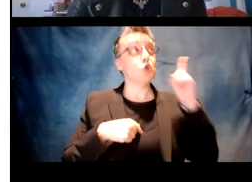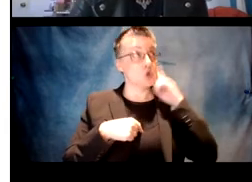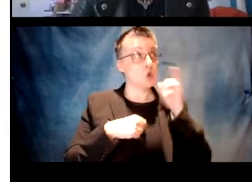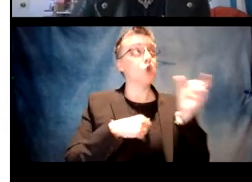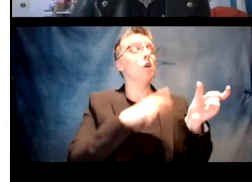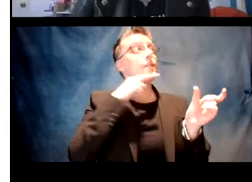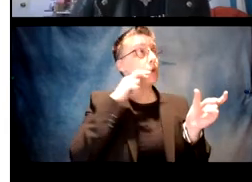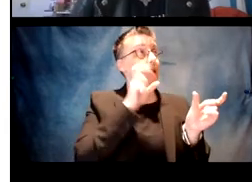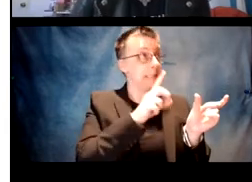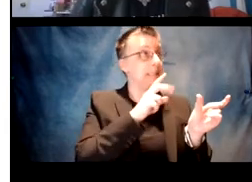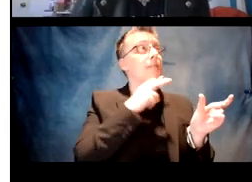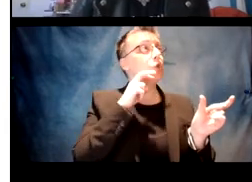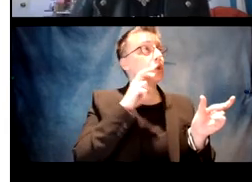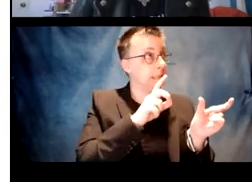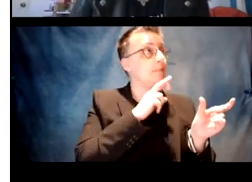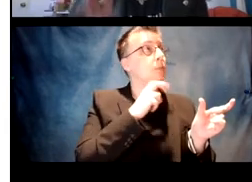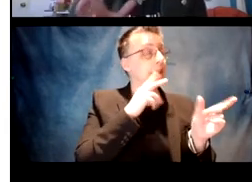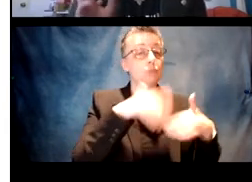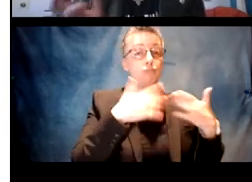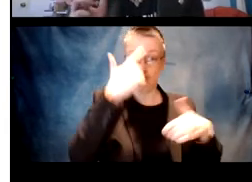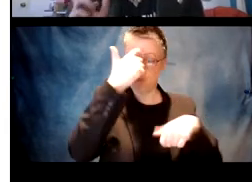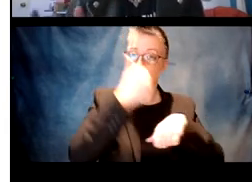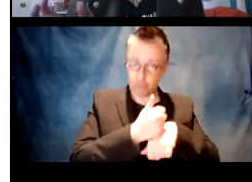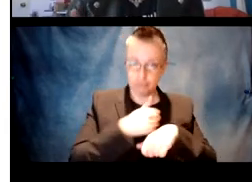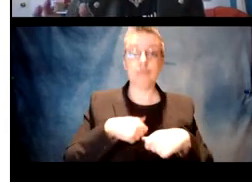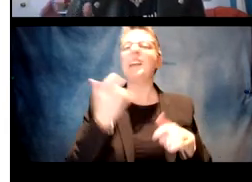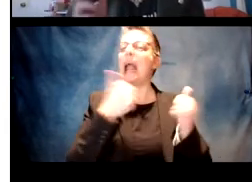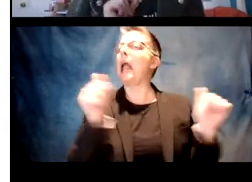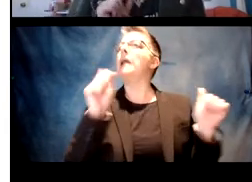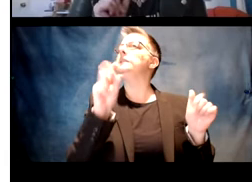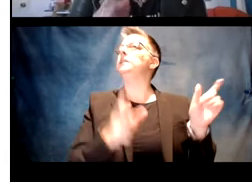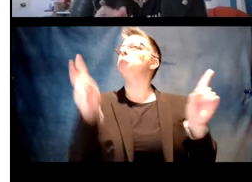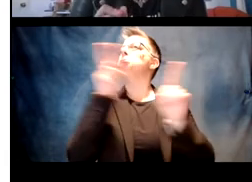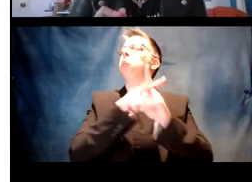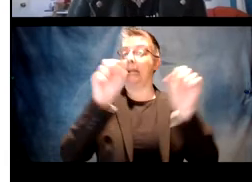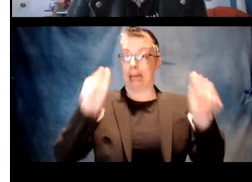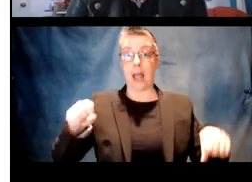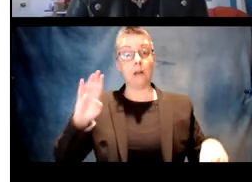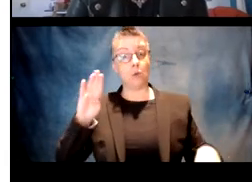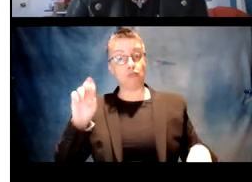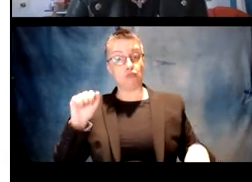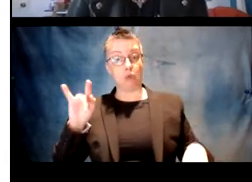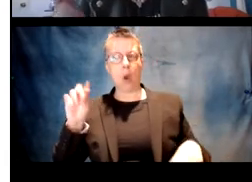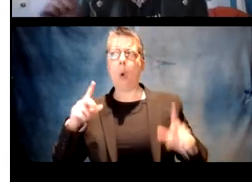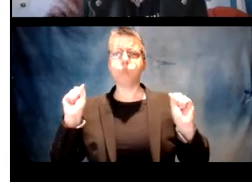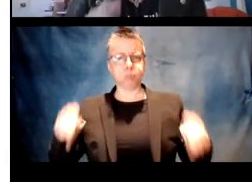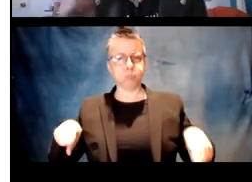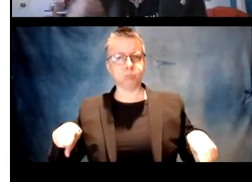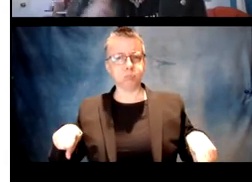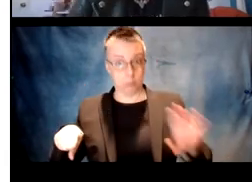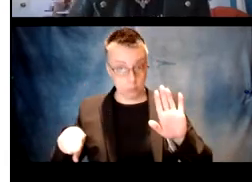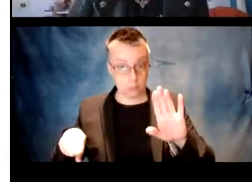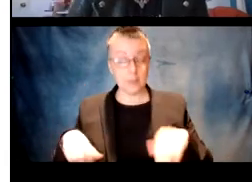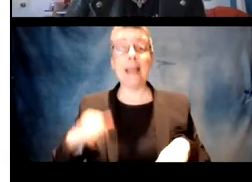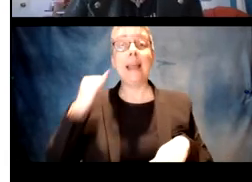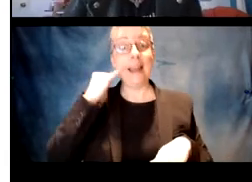English. That is to say that they think that ed is a reliable enough marker that they can add it